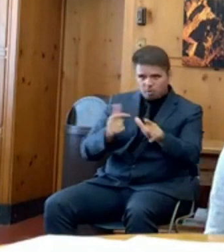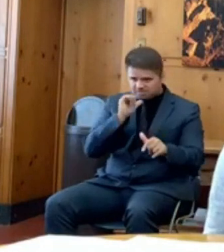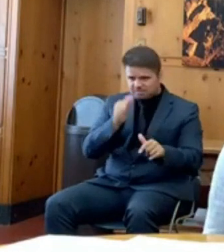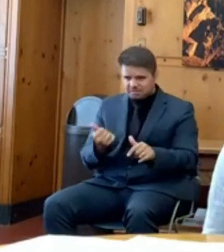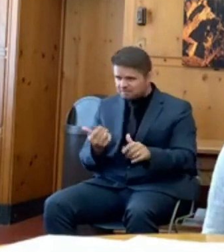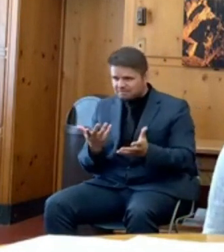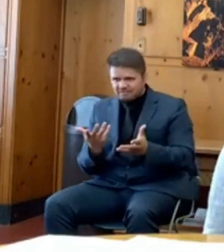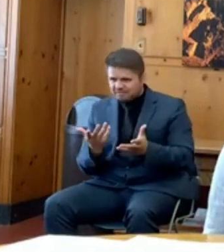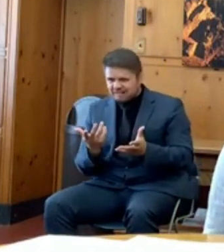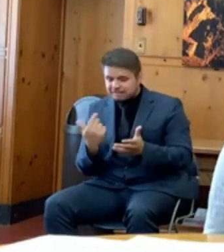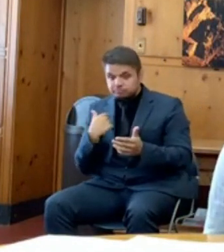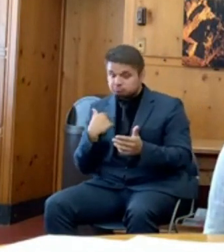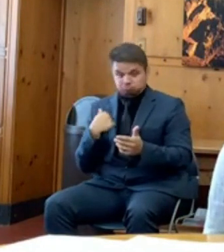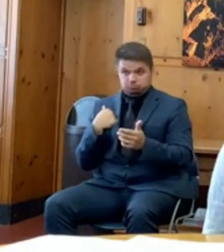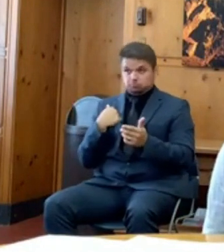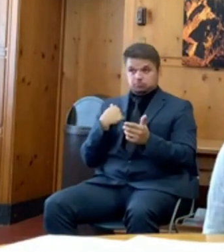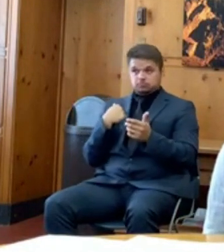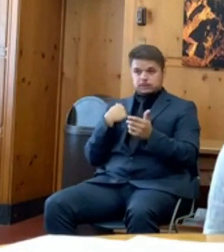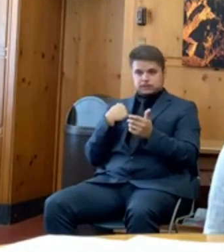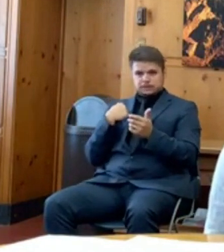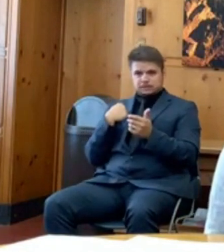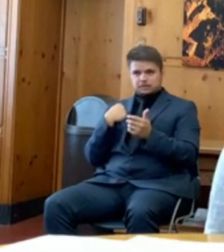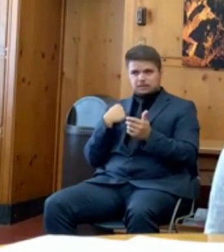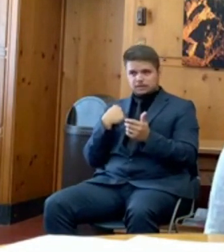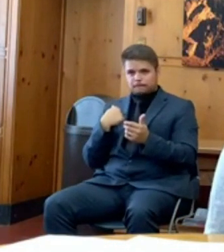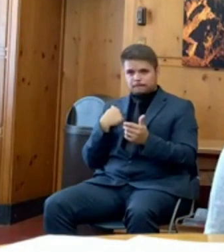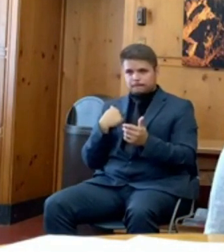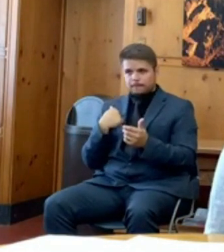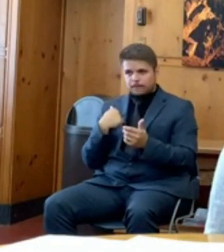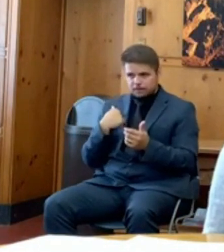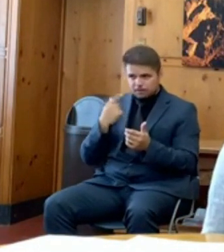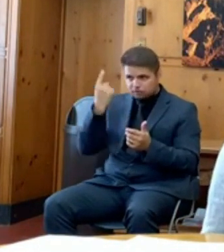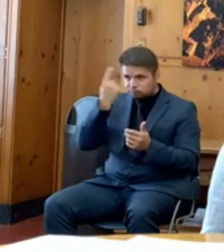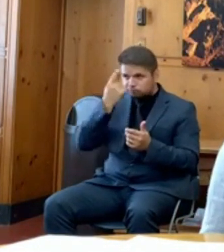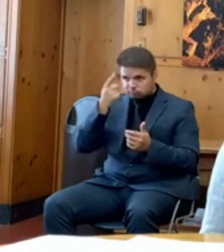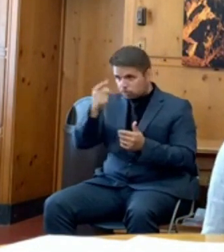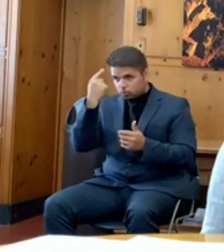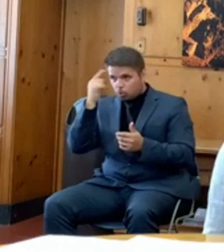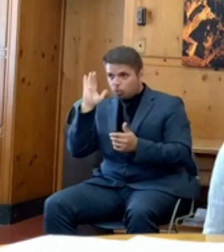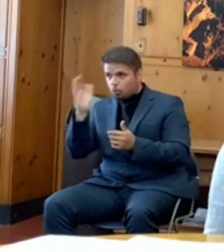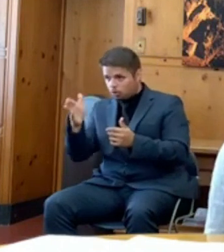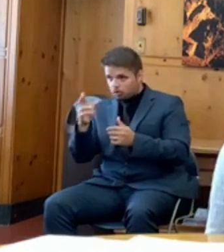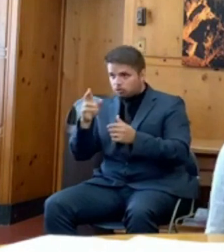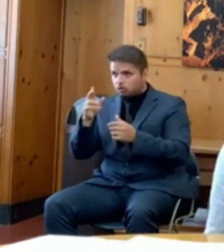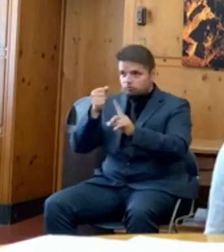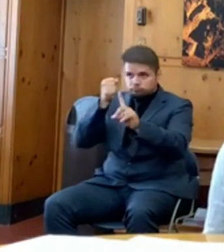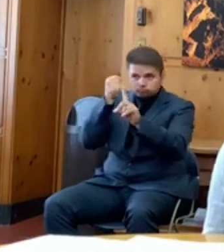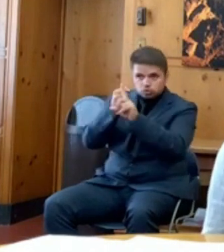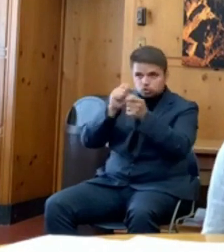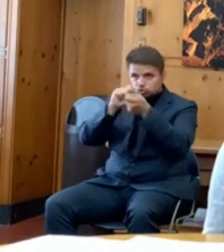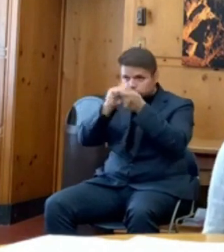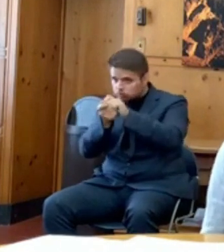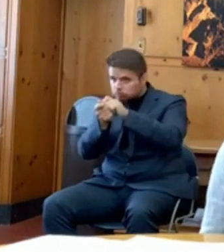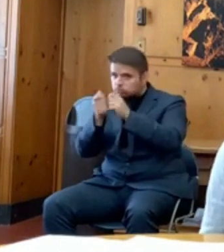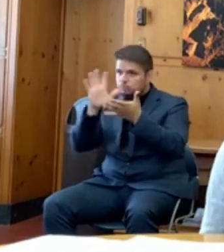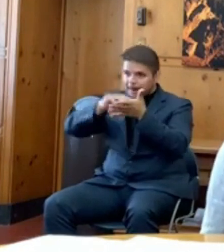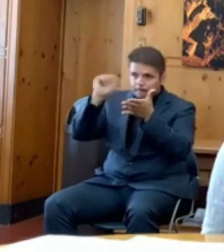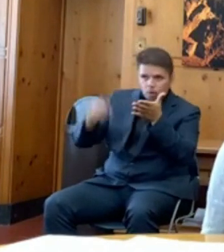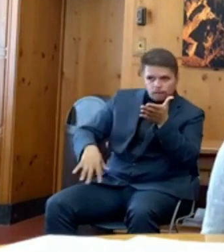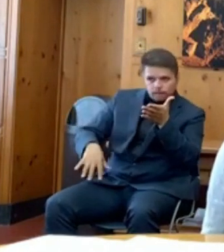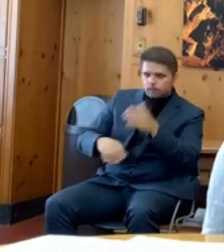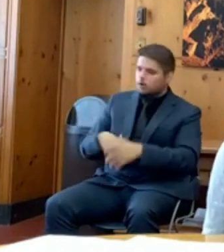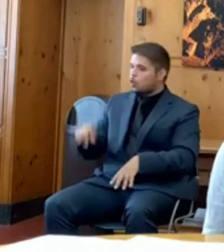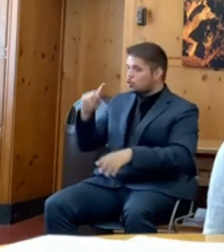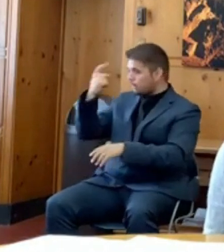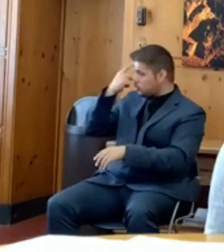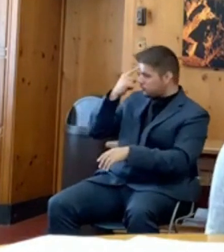more than just codifying existing local policies? That's a really good question. I would